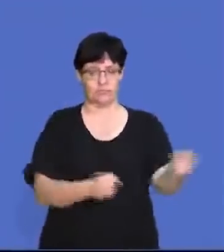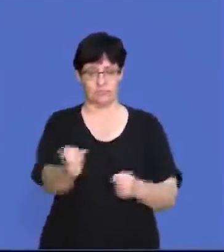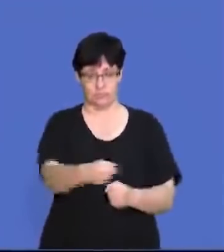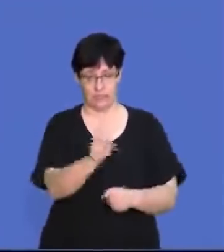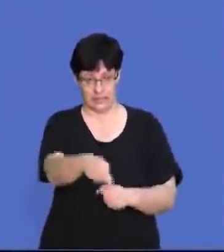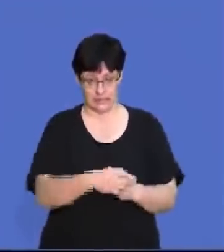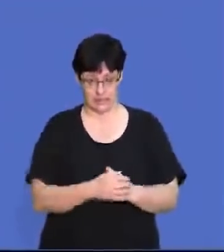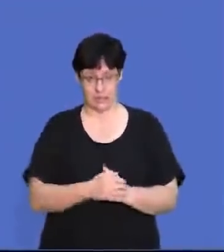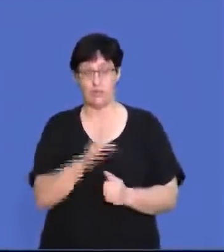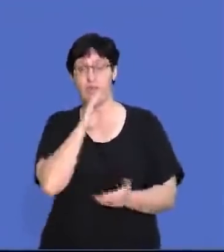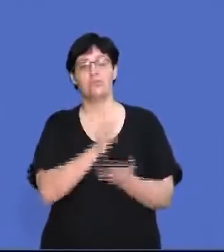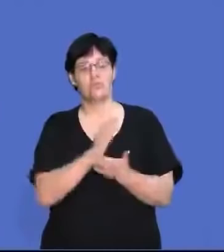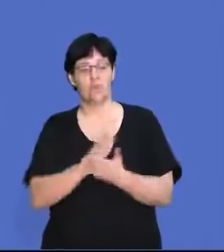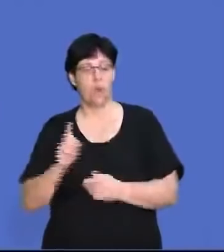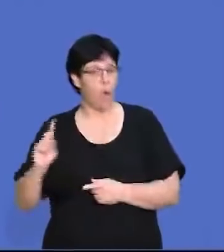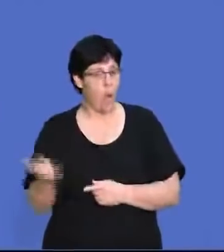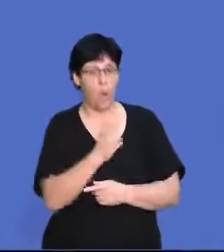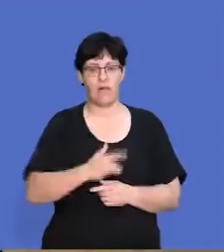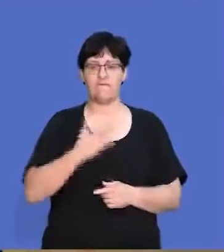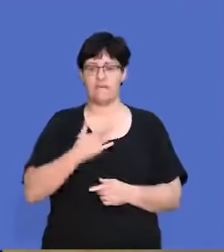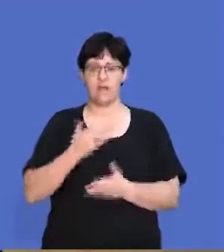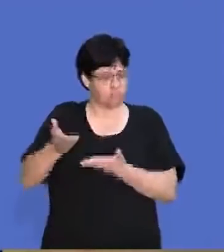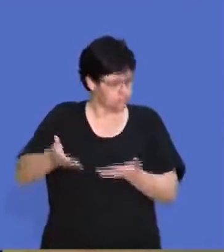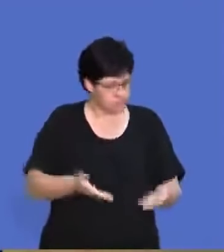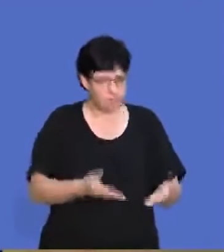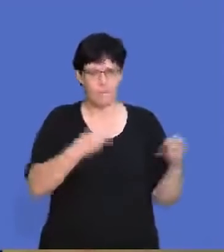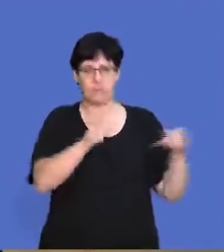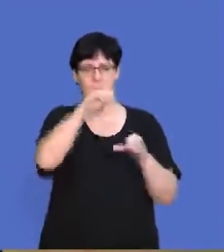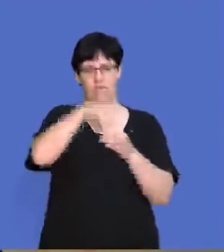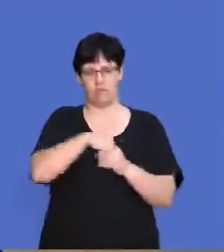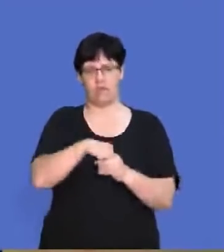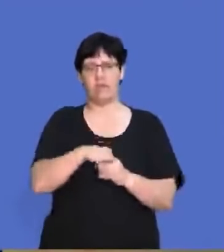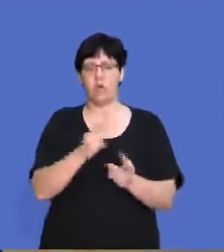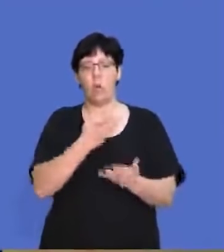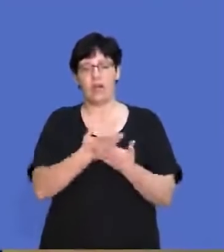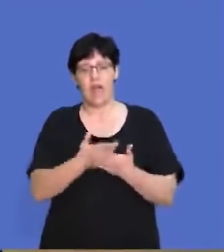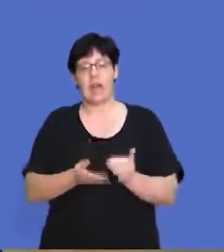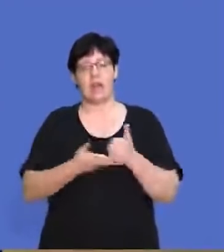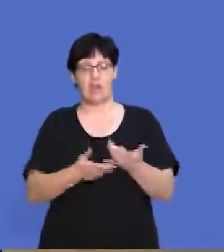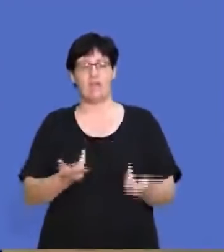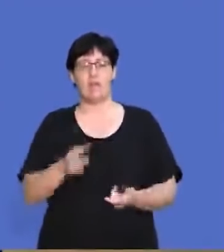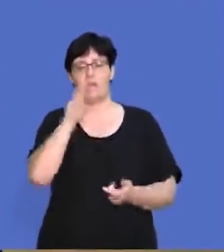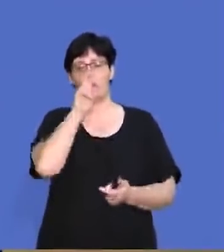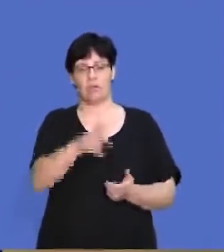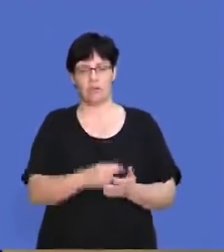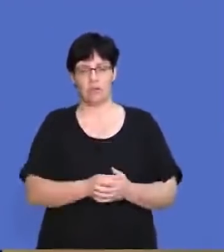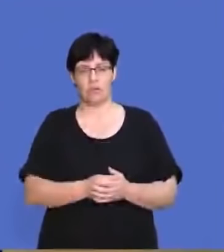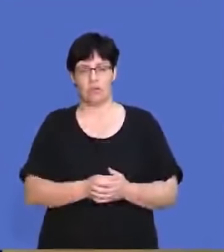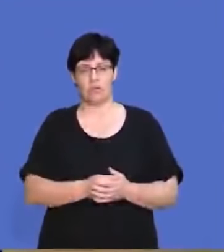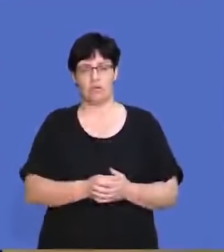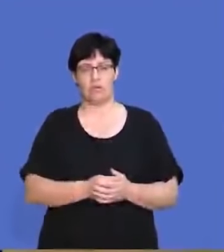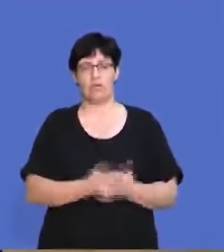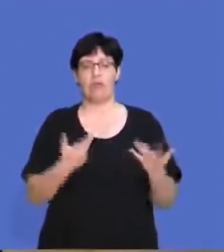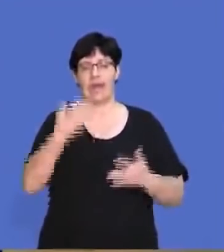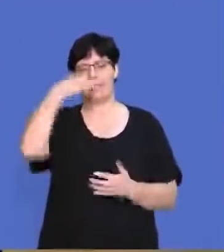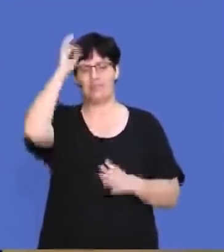groups. So we've got to make sure that everyone feels welcome in our business and we can accommodate for everyone. So if you look